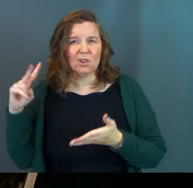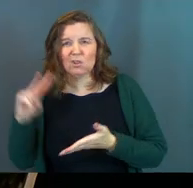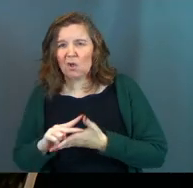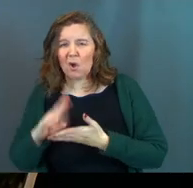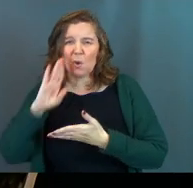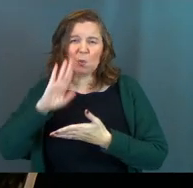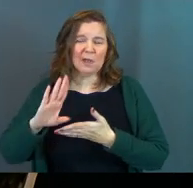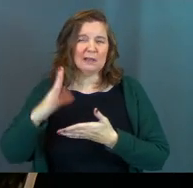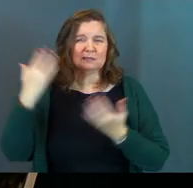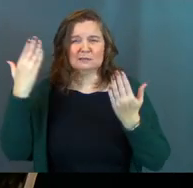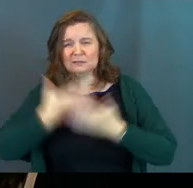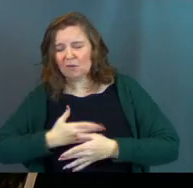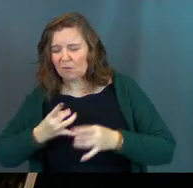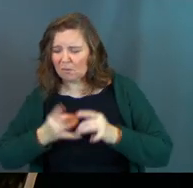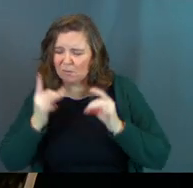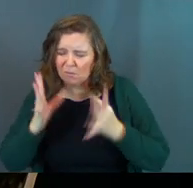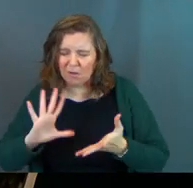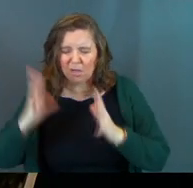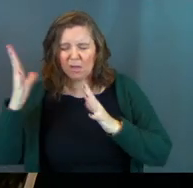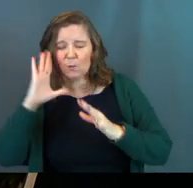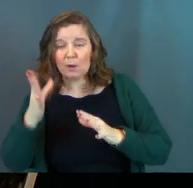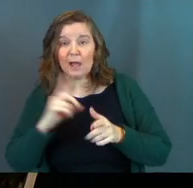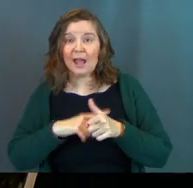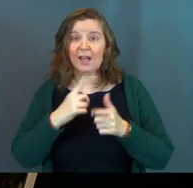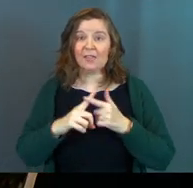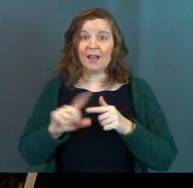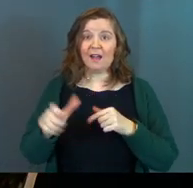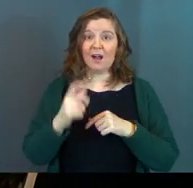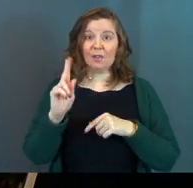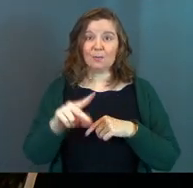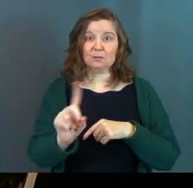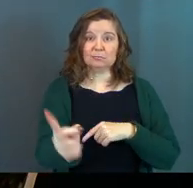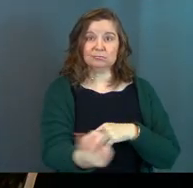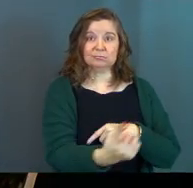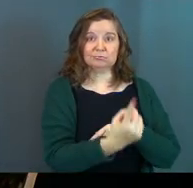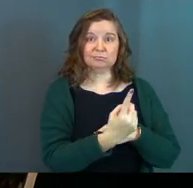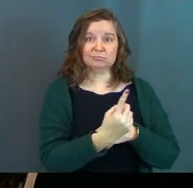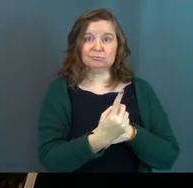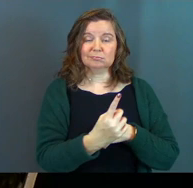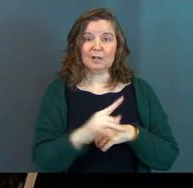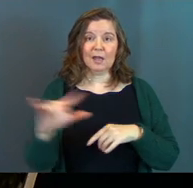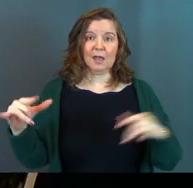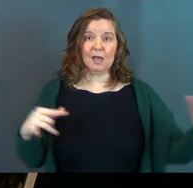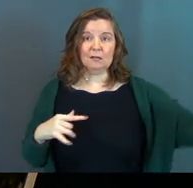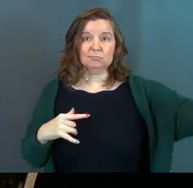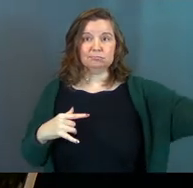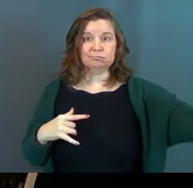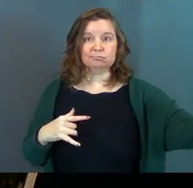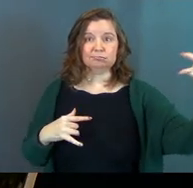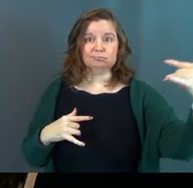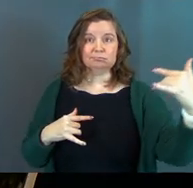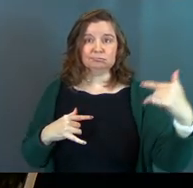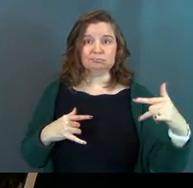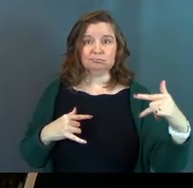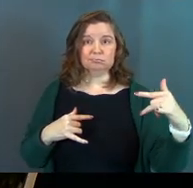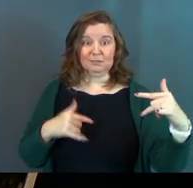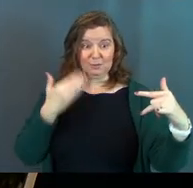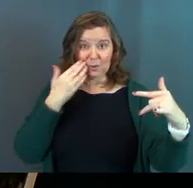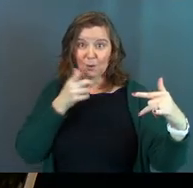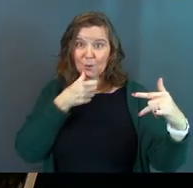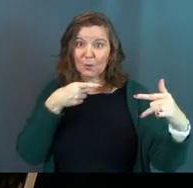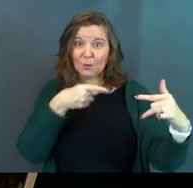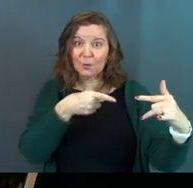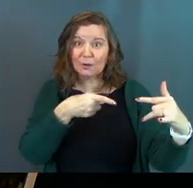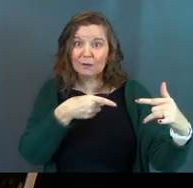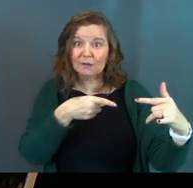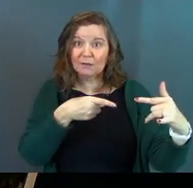to go bad. And then somebody shows up. A spaceship comes flying in and docks. Do you know who it